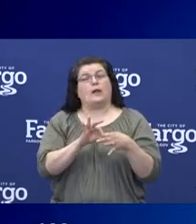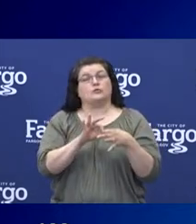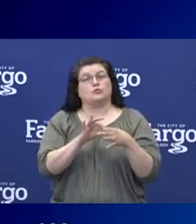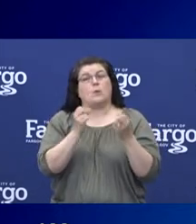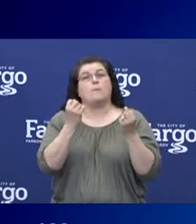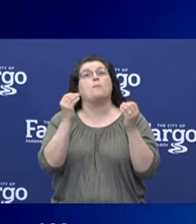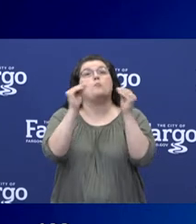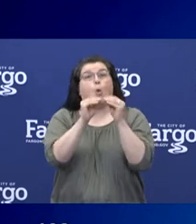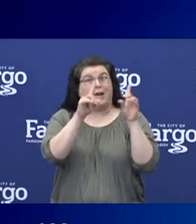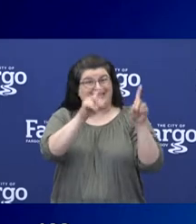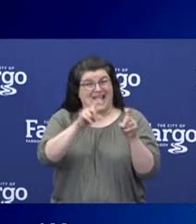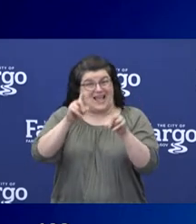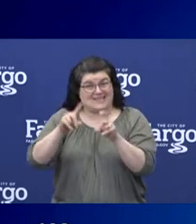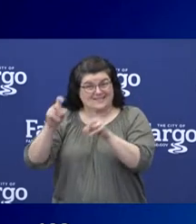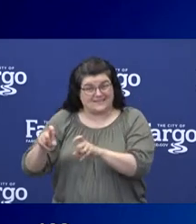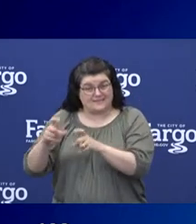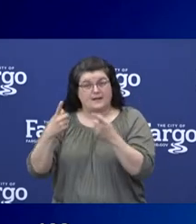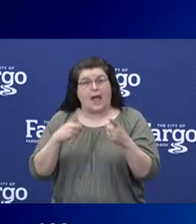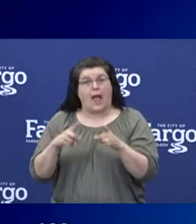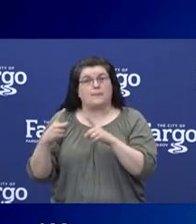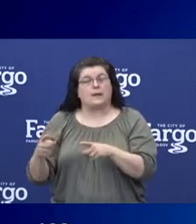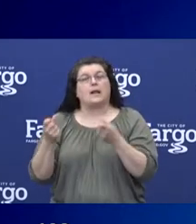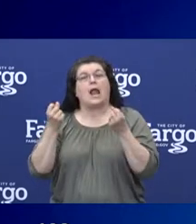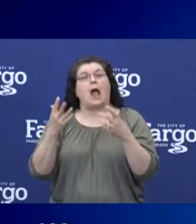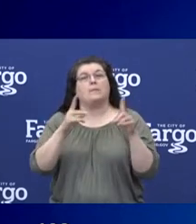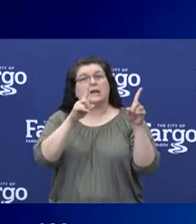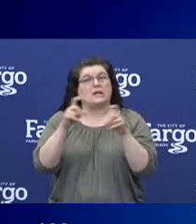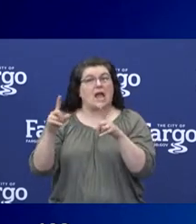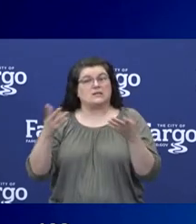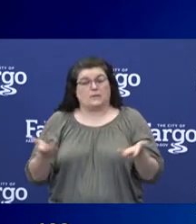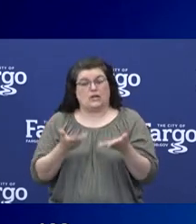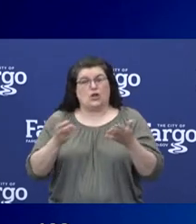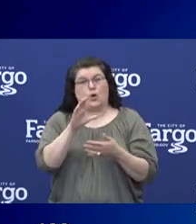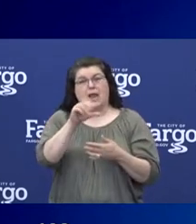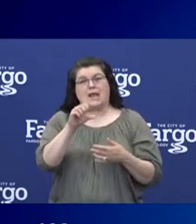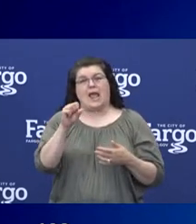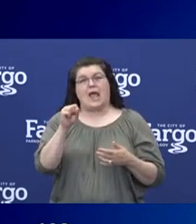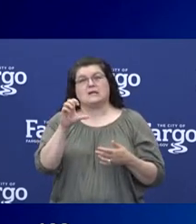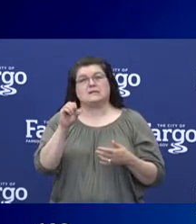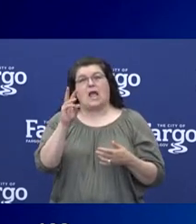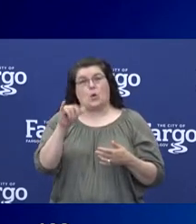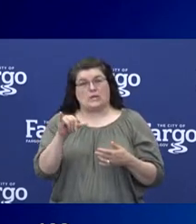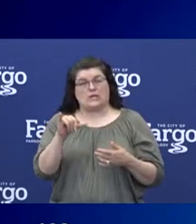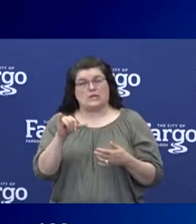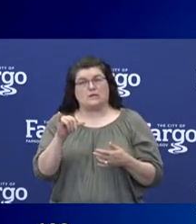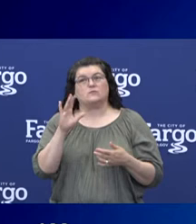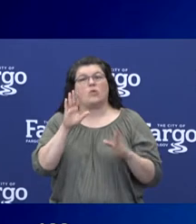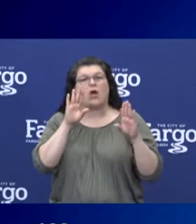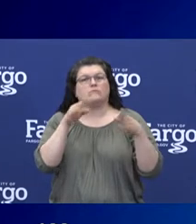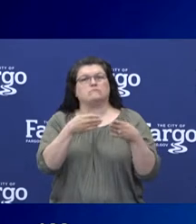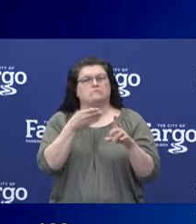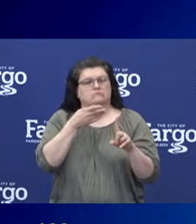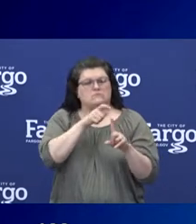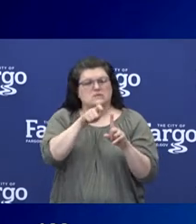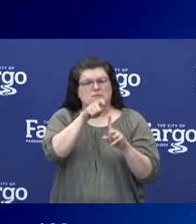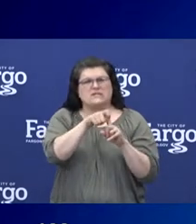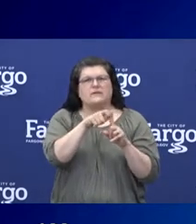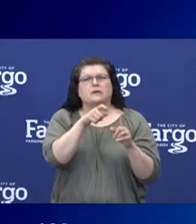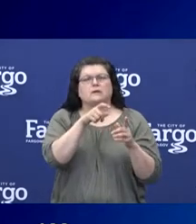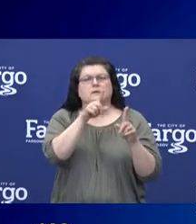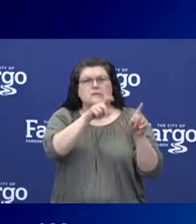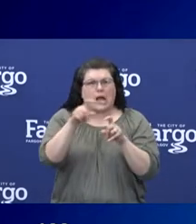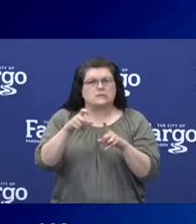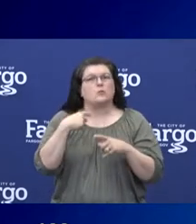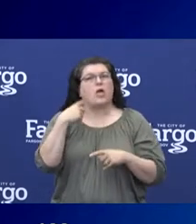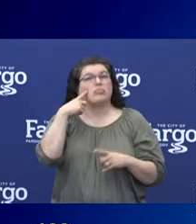testing efforts and shift in the number of tests being done in Cass County, particularly with targeted places and situations where we